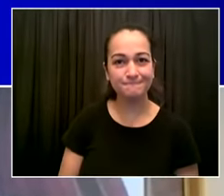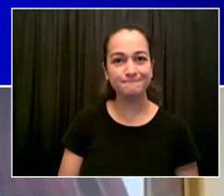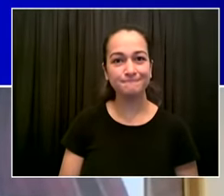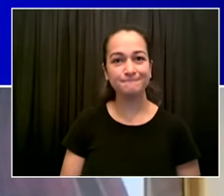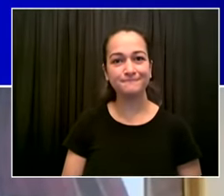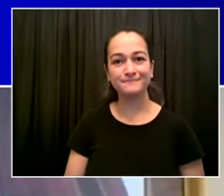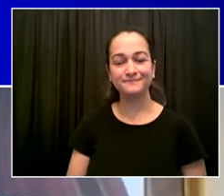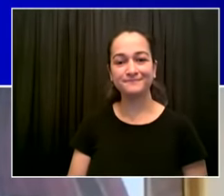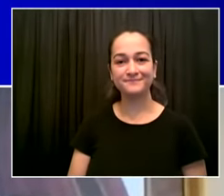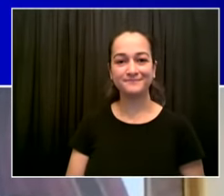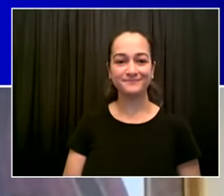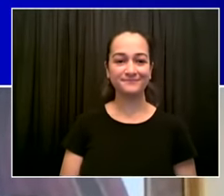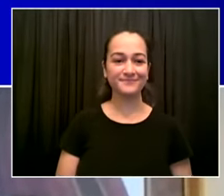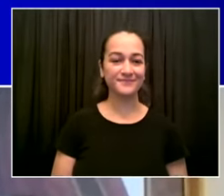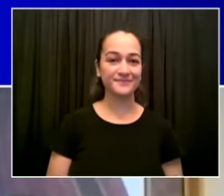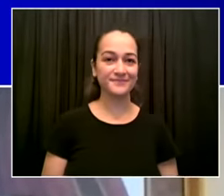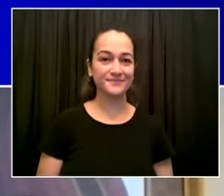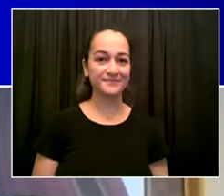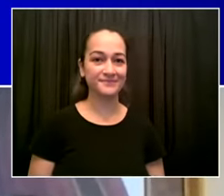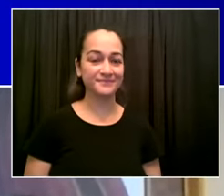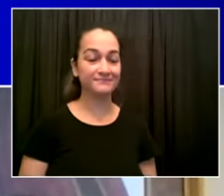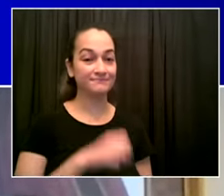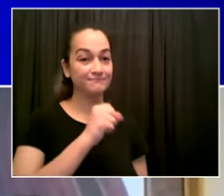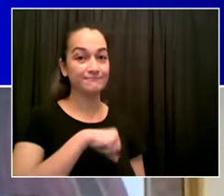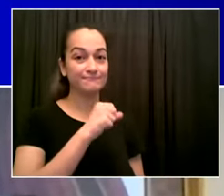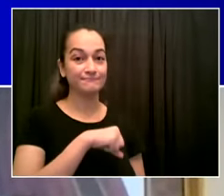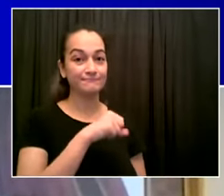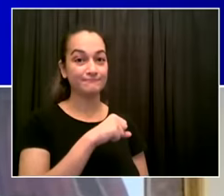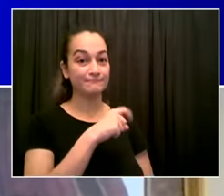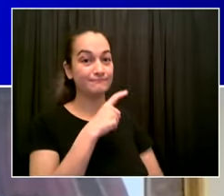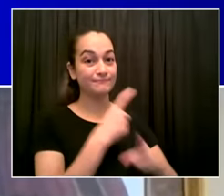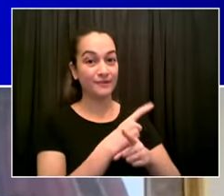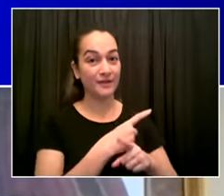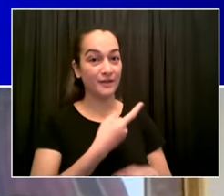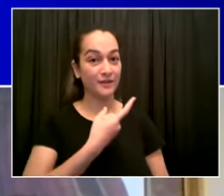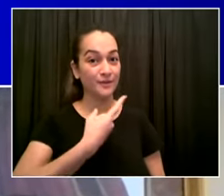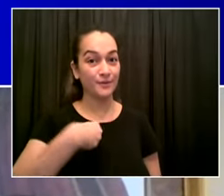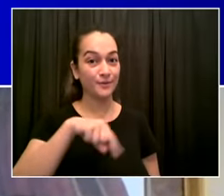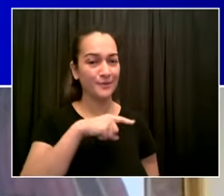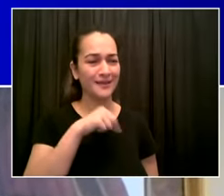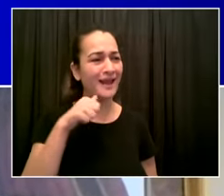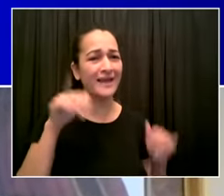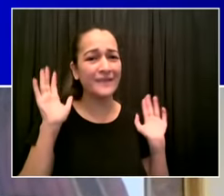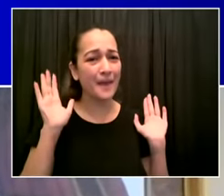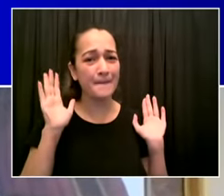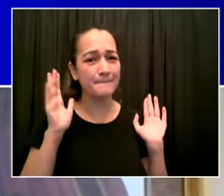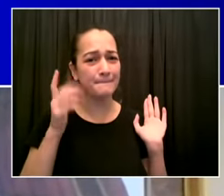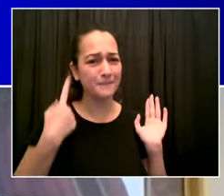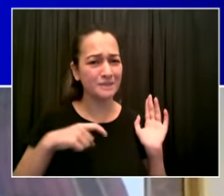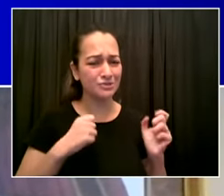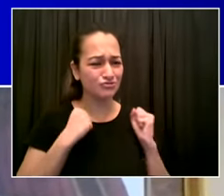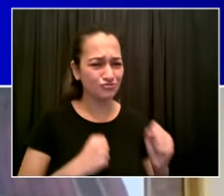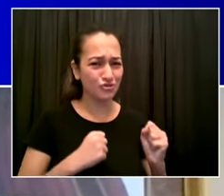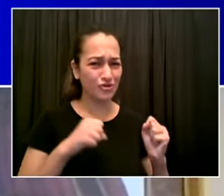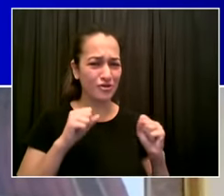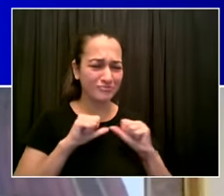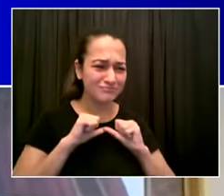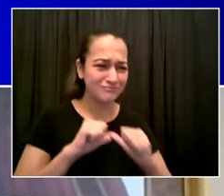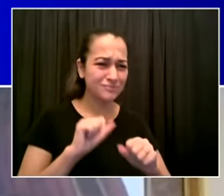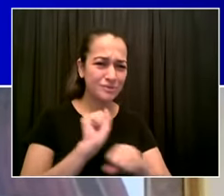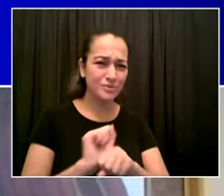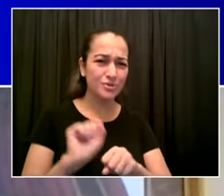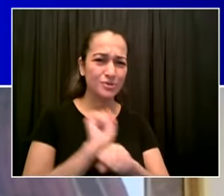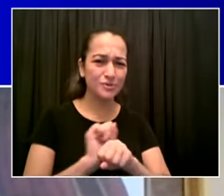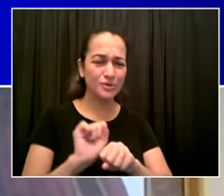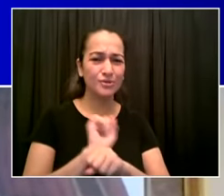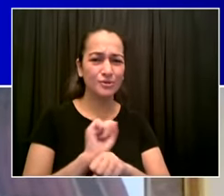not strangers to adversity but it is adversely strange if we don't work together that is powerful and accurate